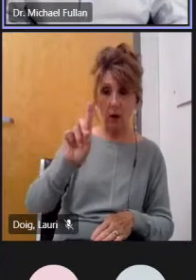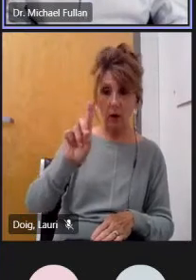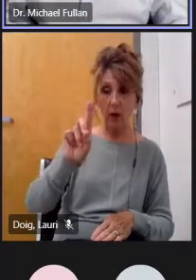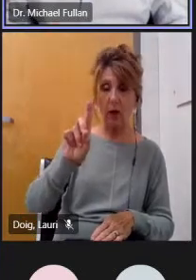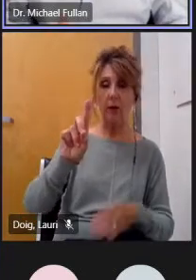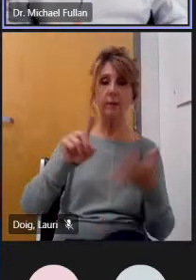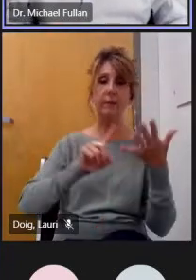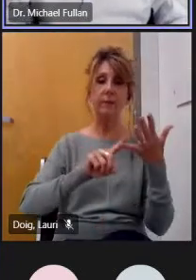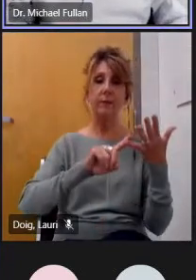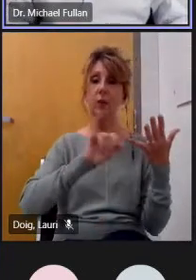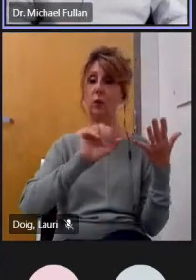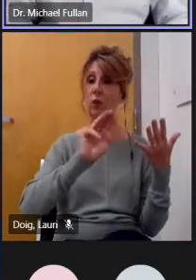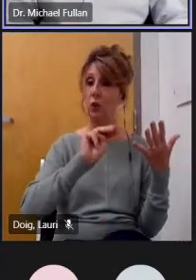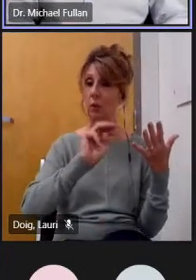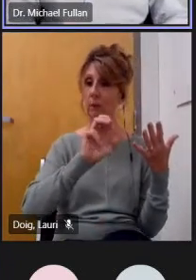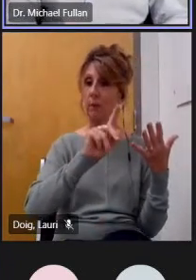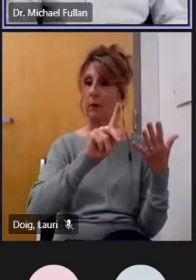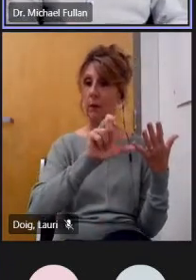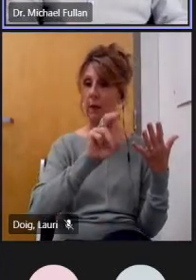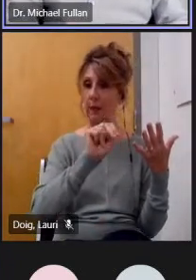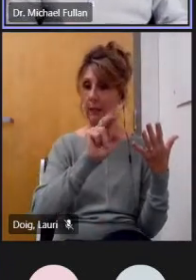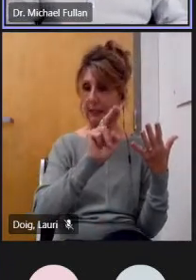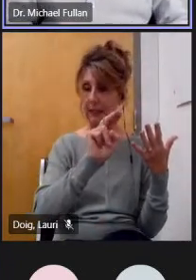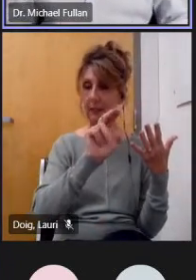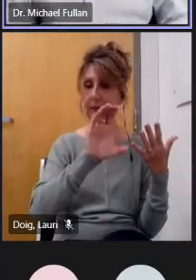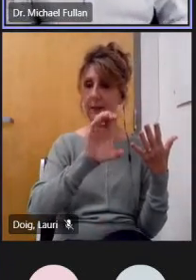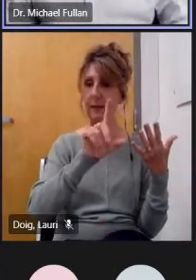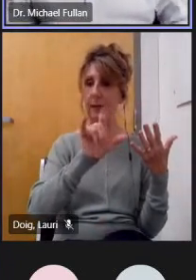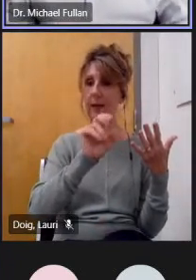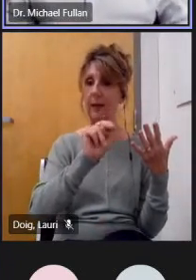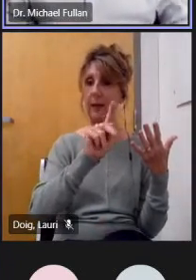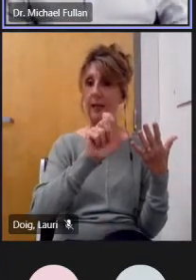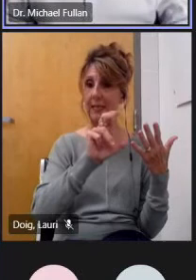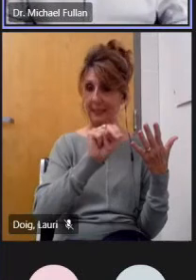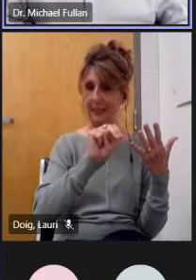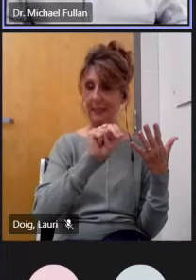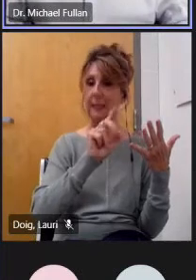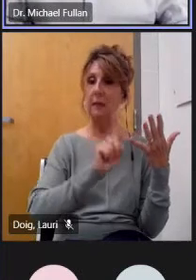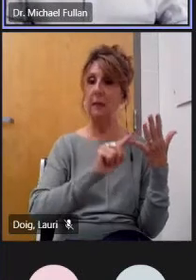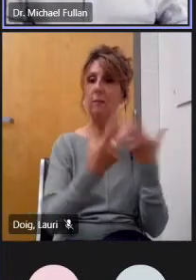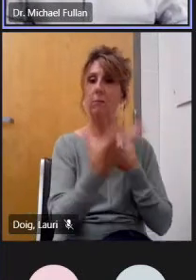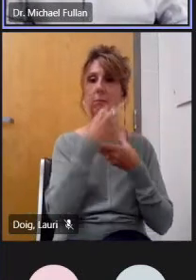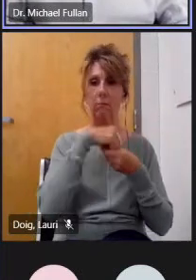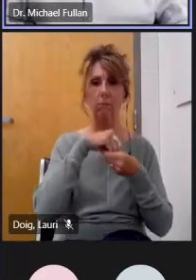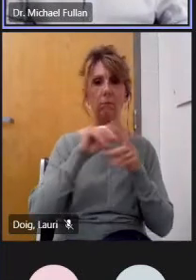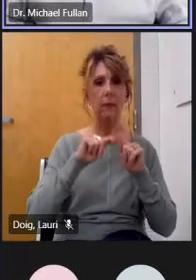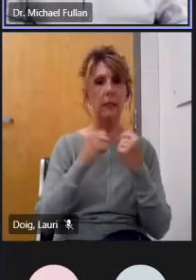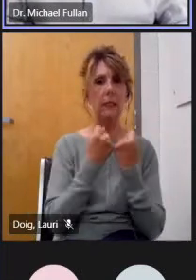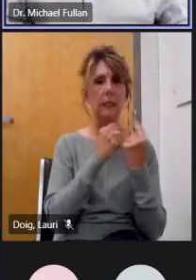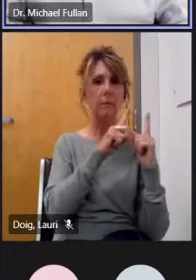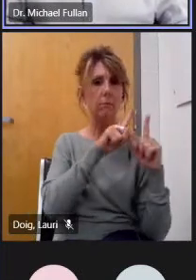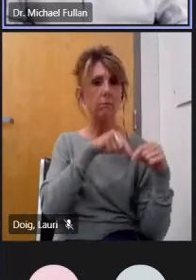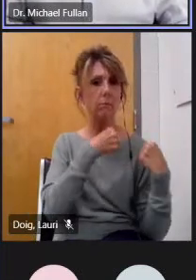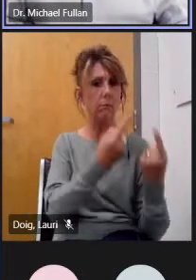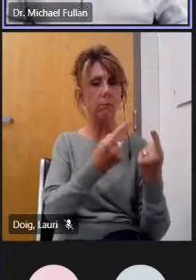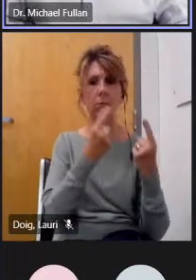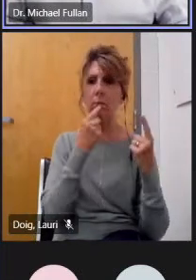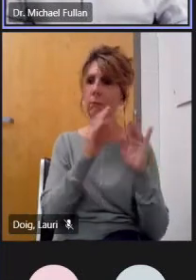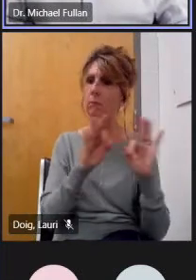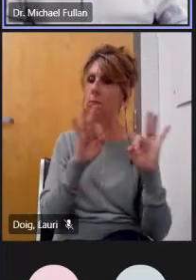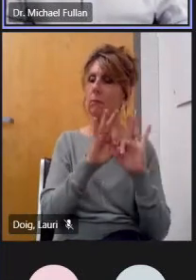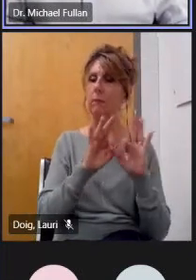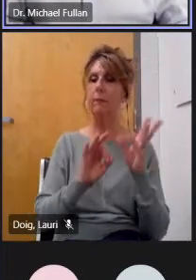will definitely know who is increasingly part and parcel of our of our team and uh and really crucial for that